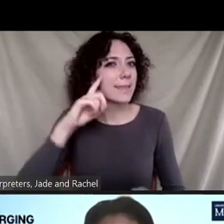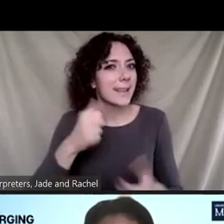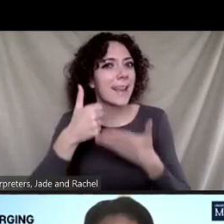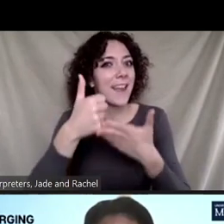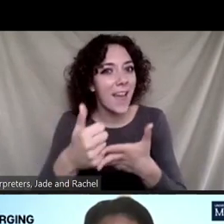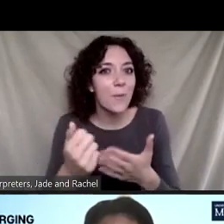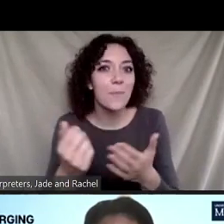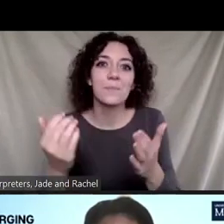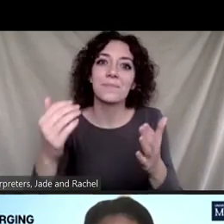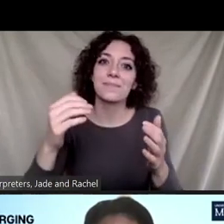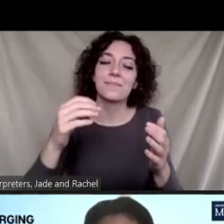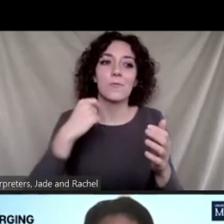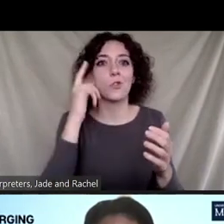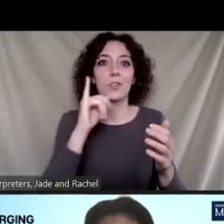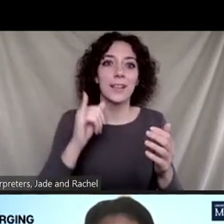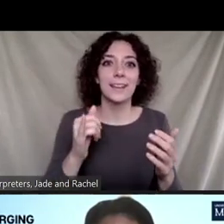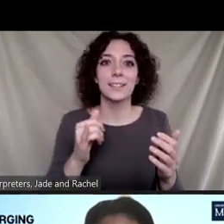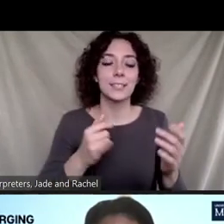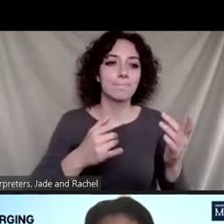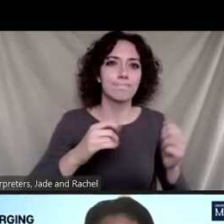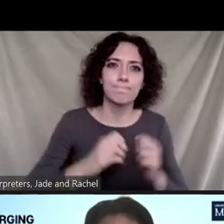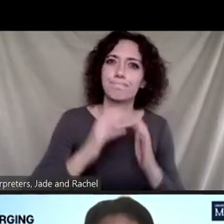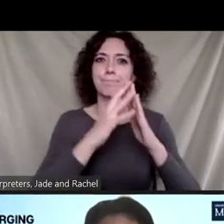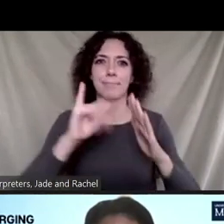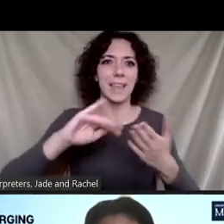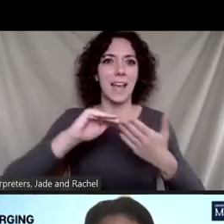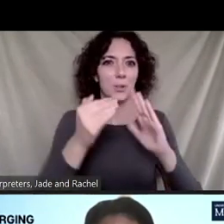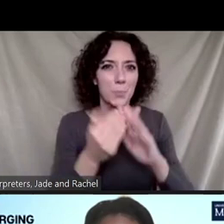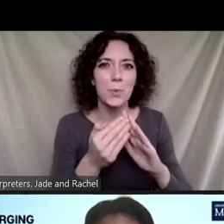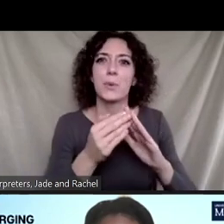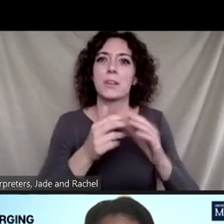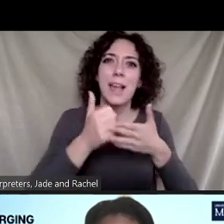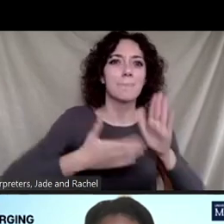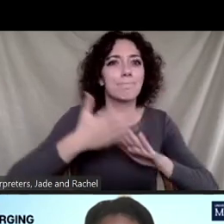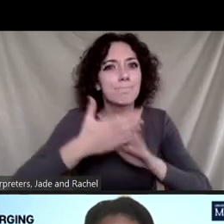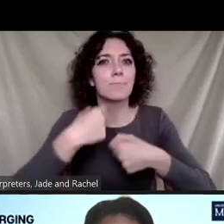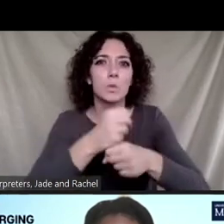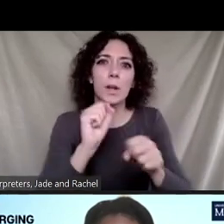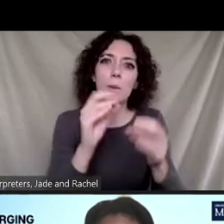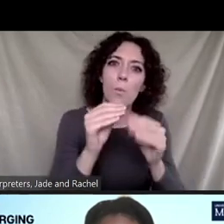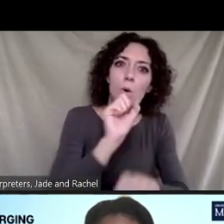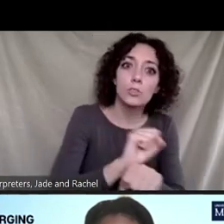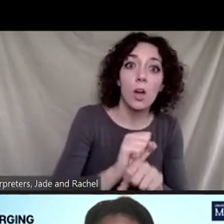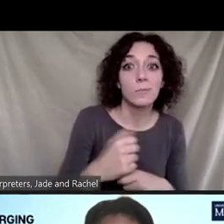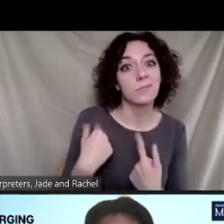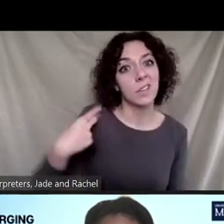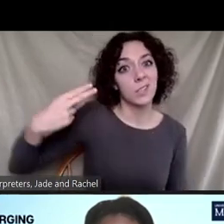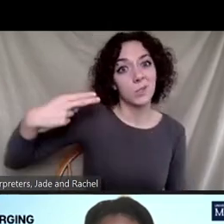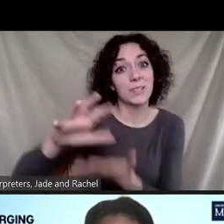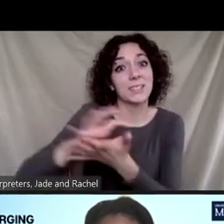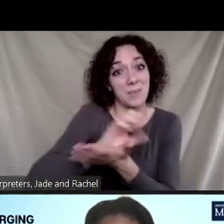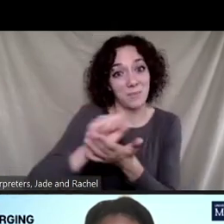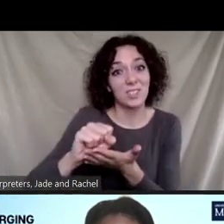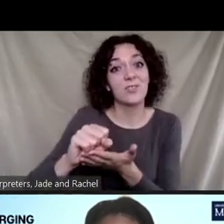neighborhoods again, bringing in the tax base and jobs to a place, um, where historic damage has been done by the very same